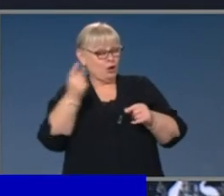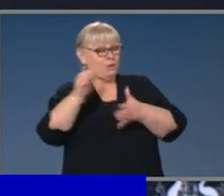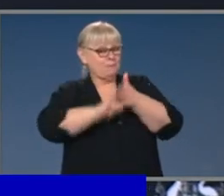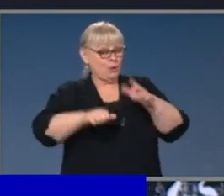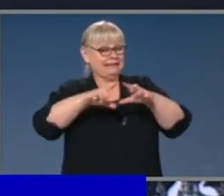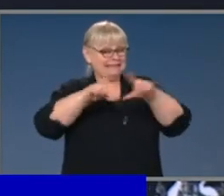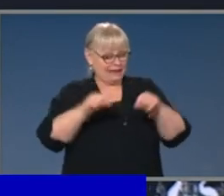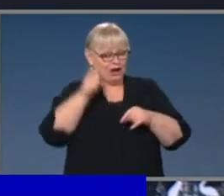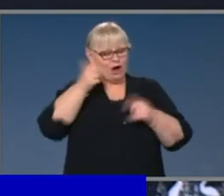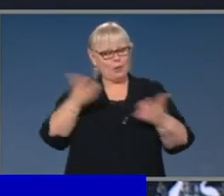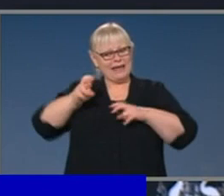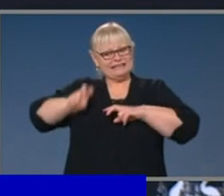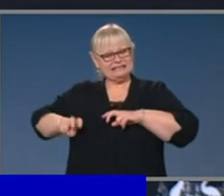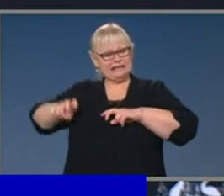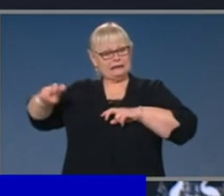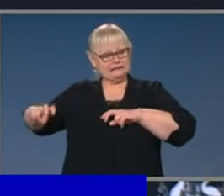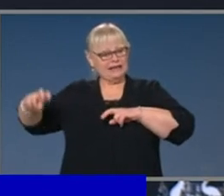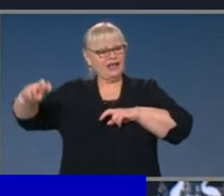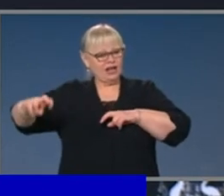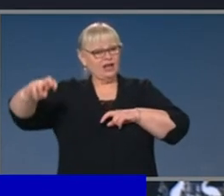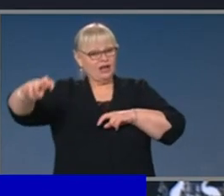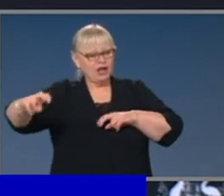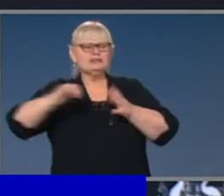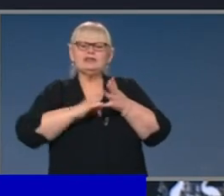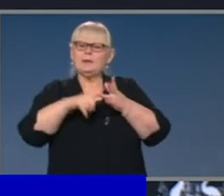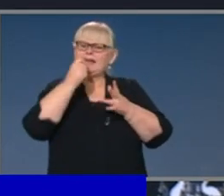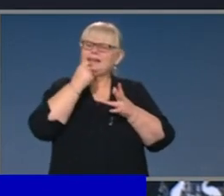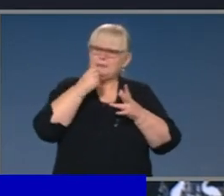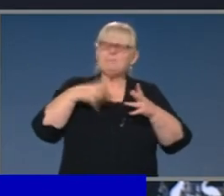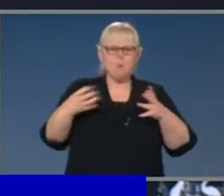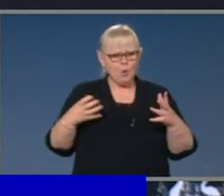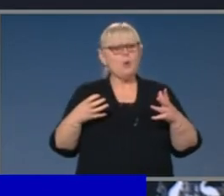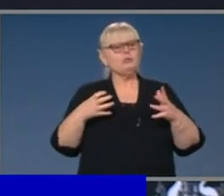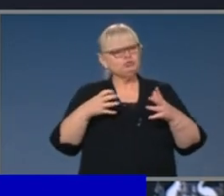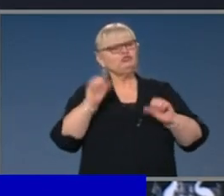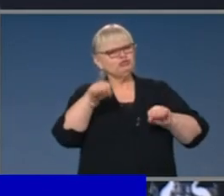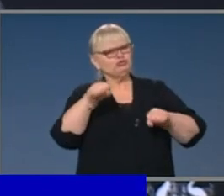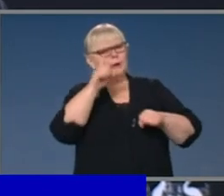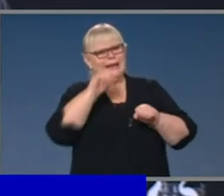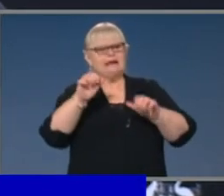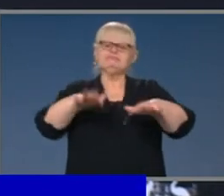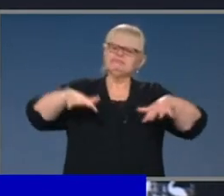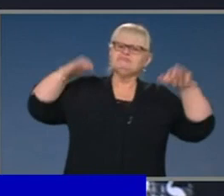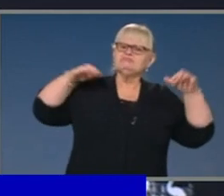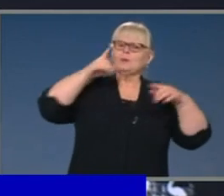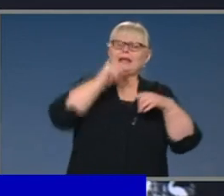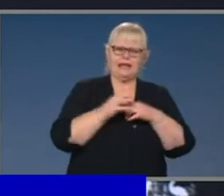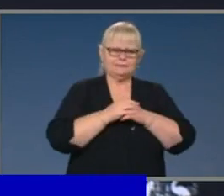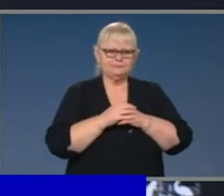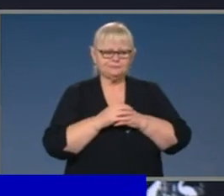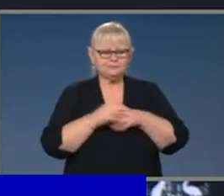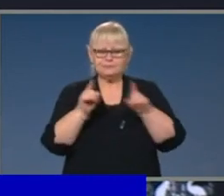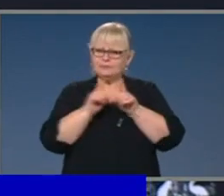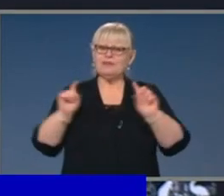where they're seated, then that enables those sorts of gatherings to take place in that structured way. Now, that would, of course, extend to